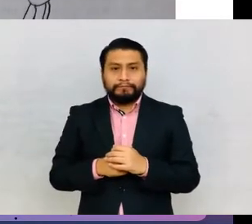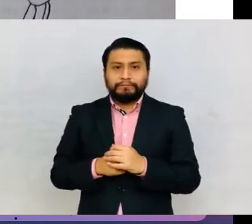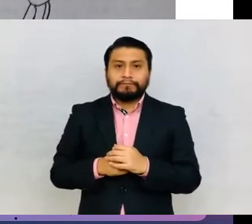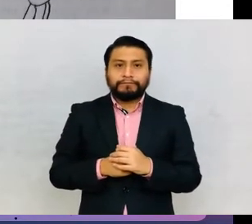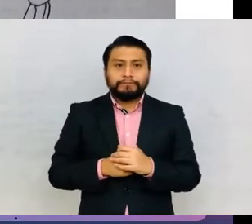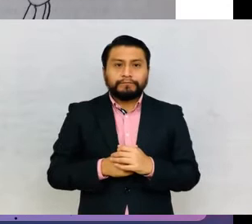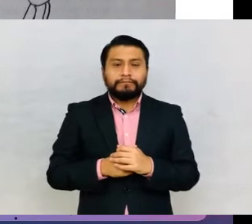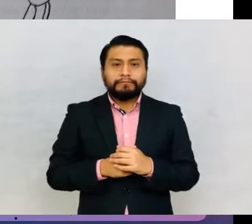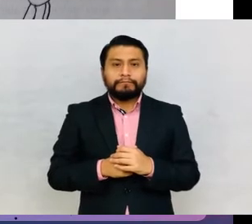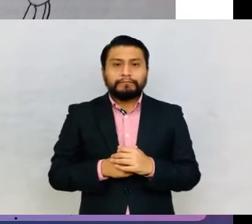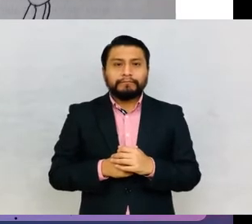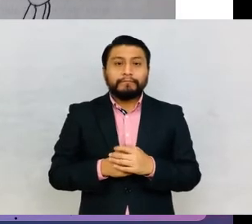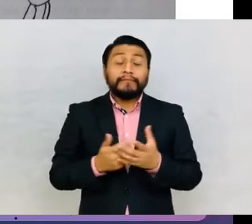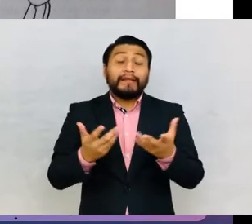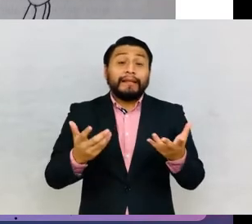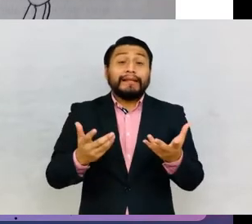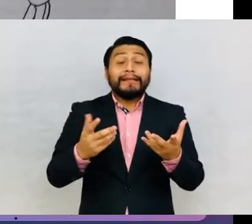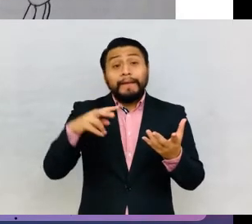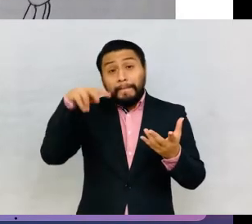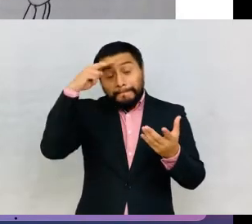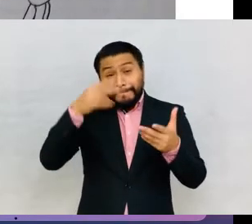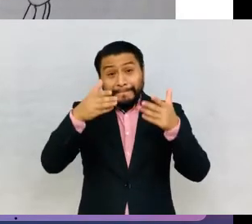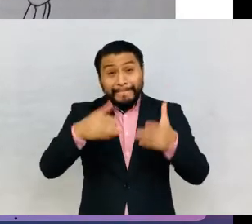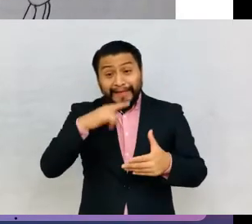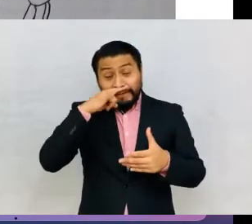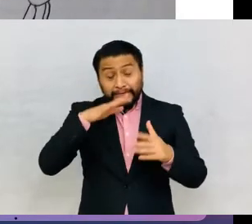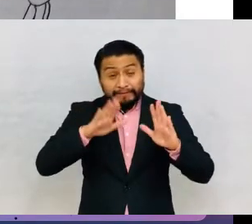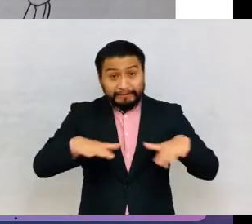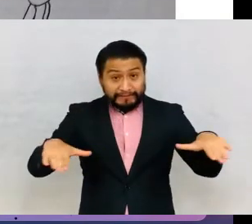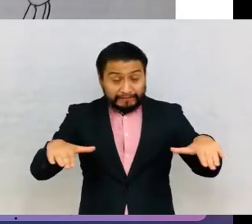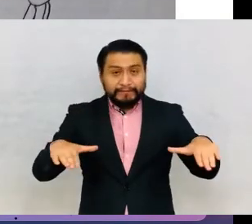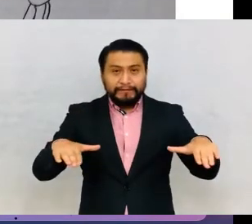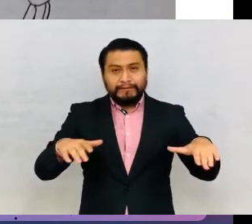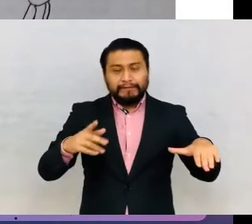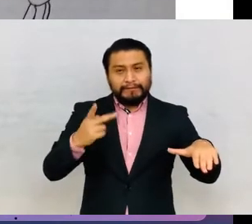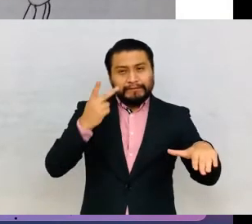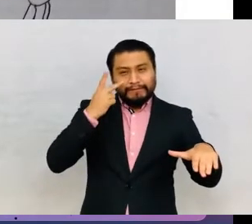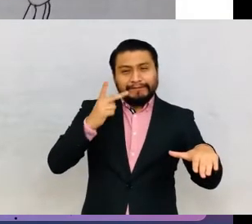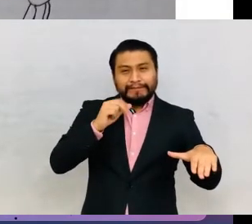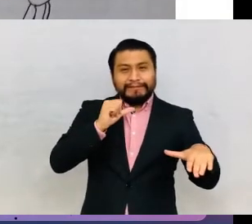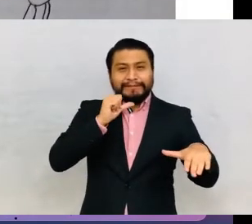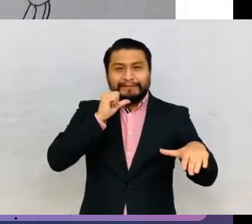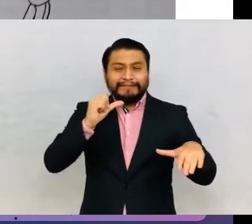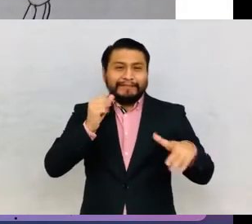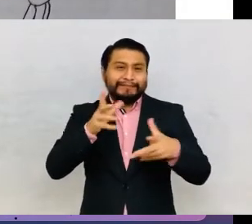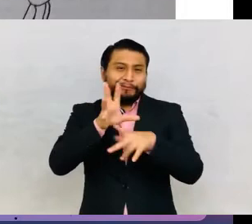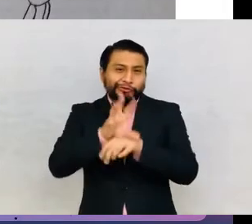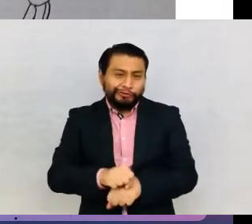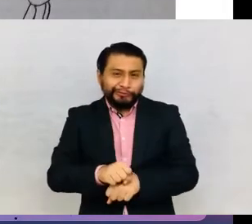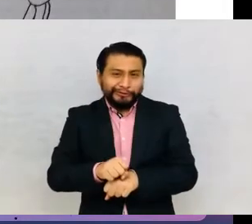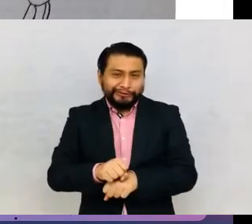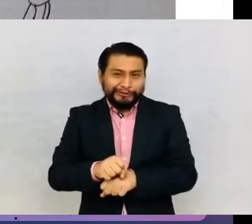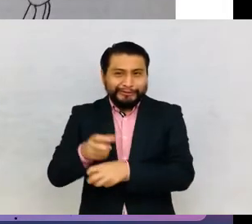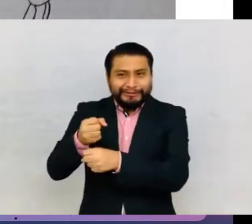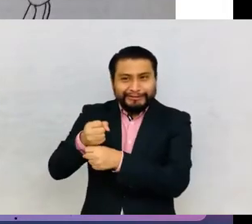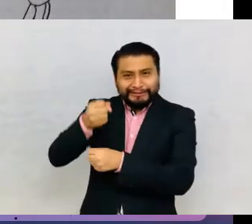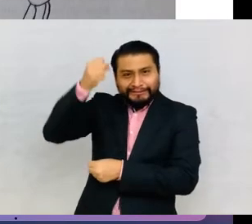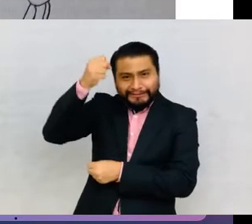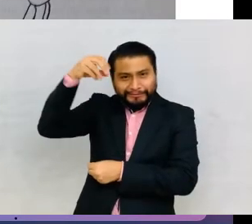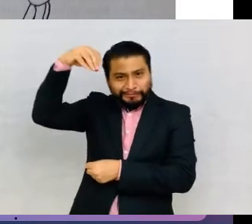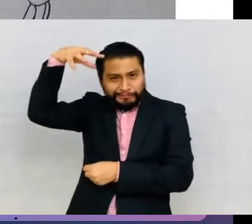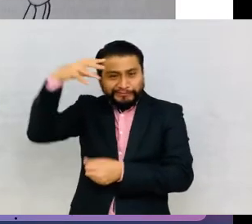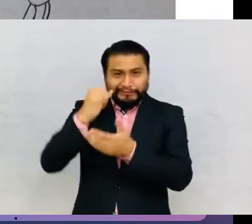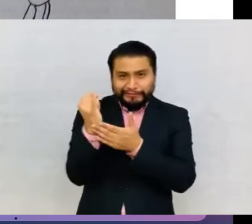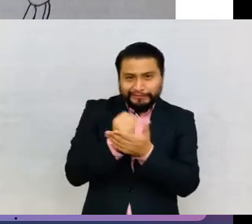Well, in short, with Mexican children, it was seen that it was not common to draw umbrellas, but other